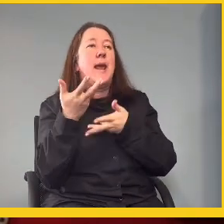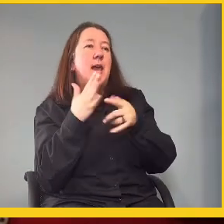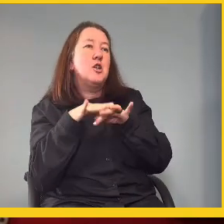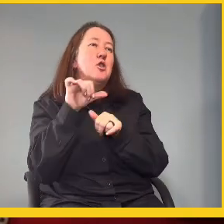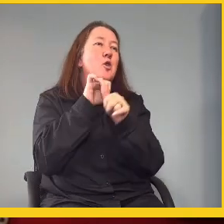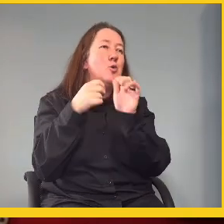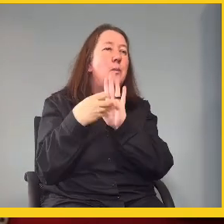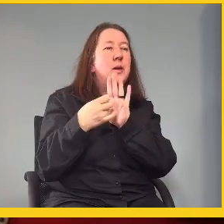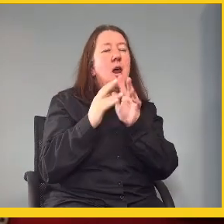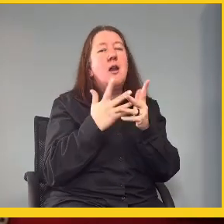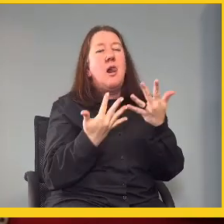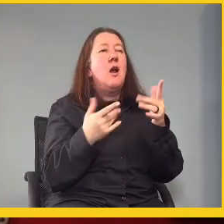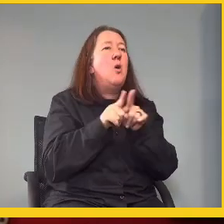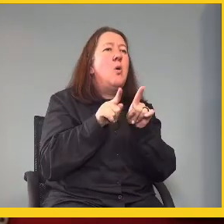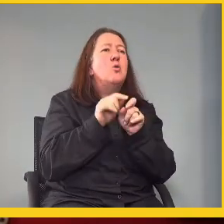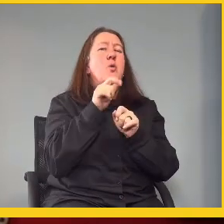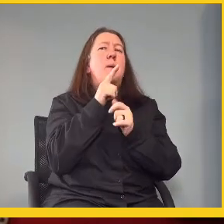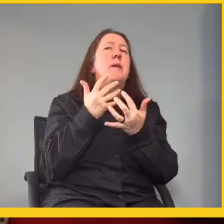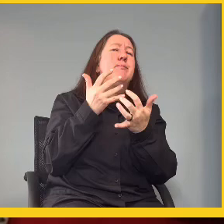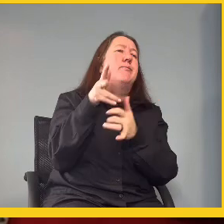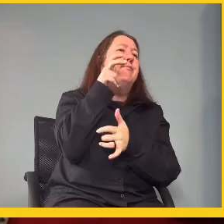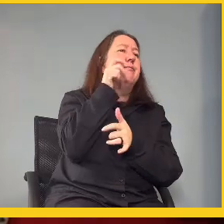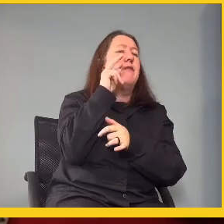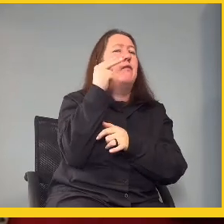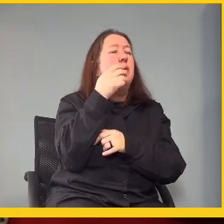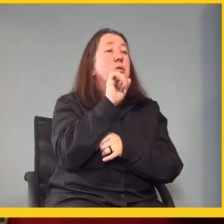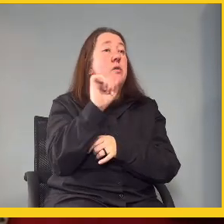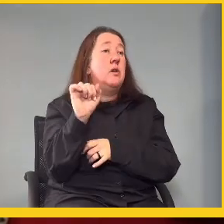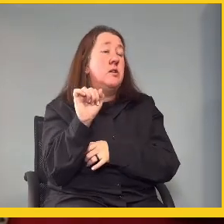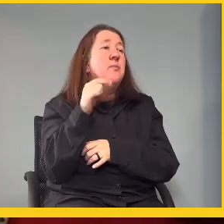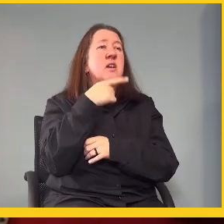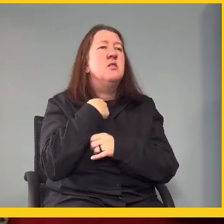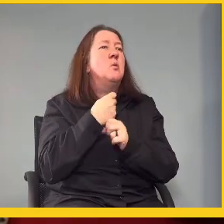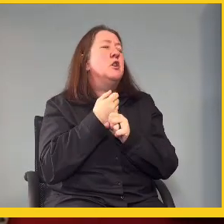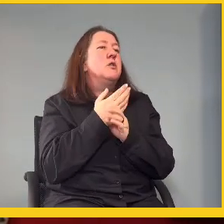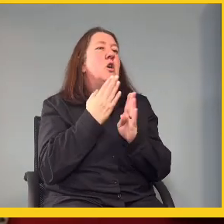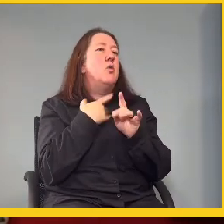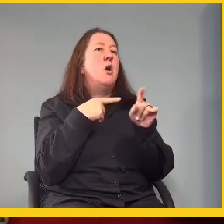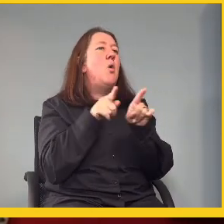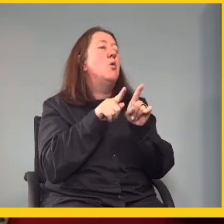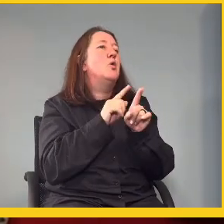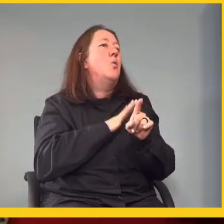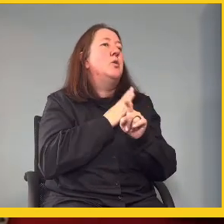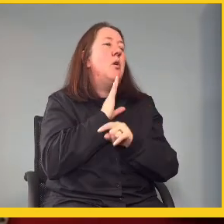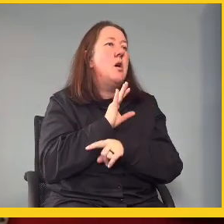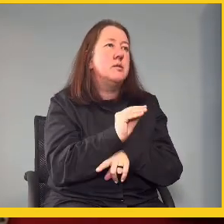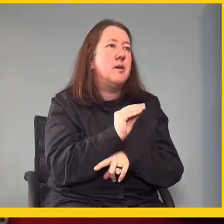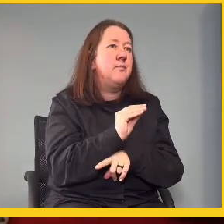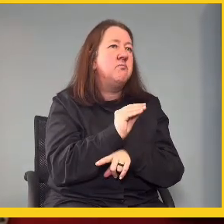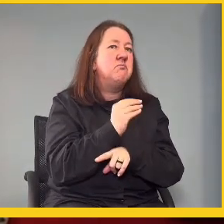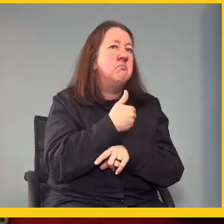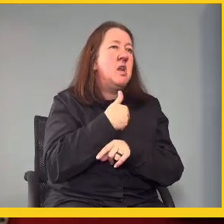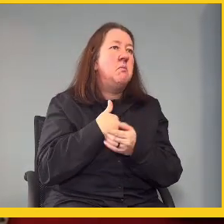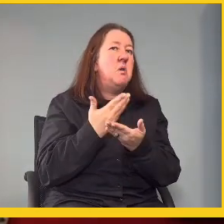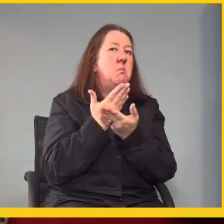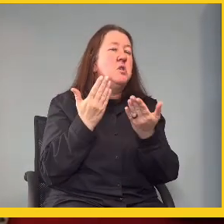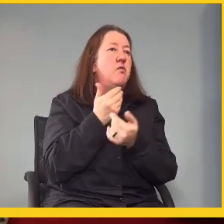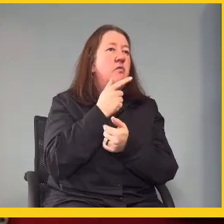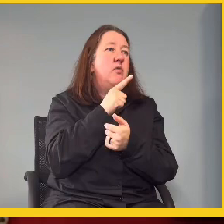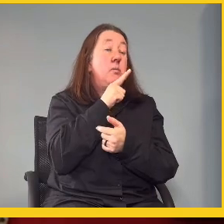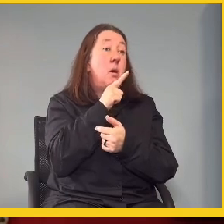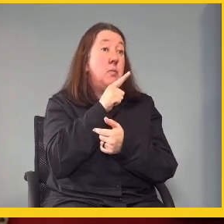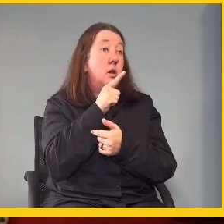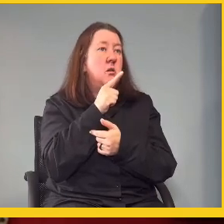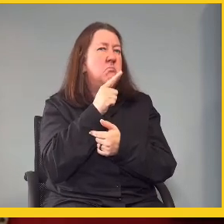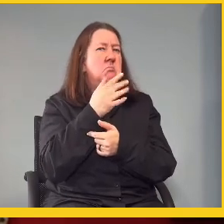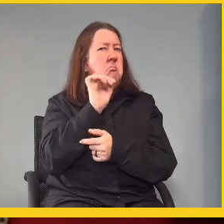media just to also just hear the views of the public. So, we just generally also just want to ask members of the public if,